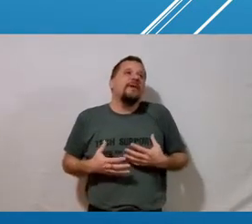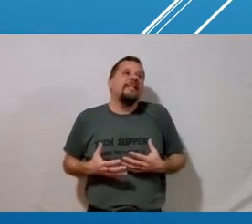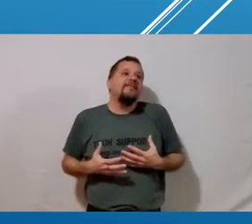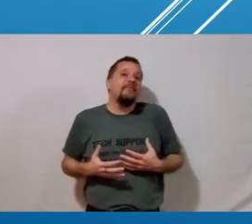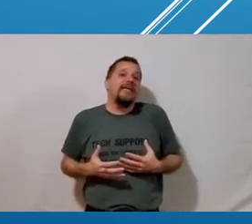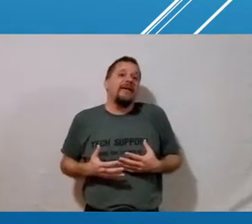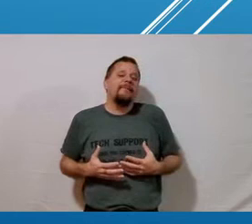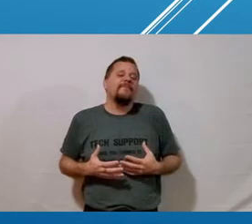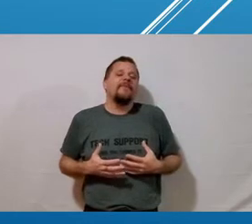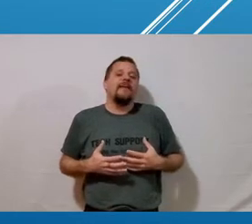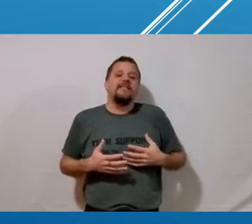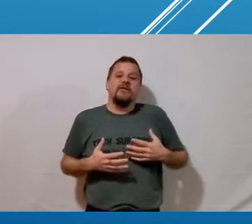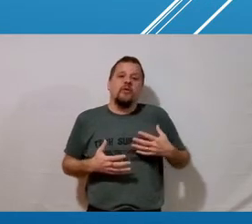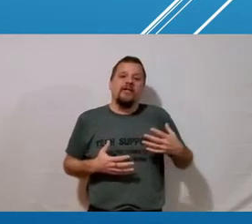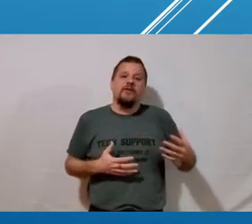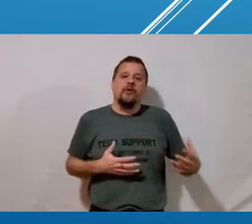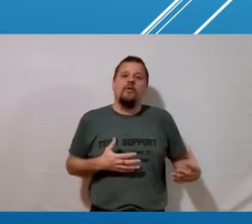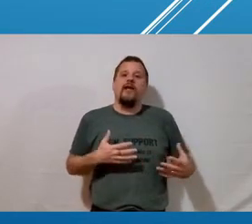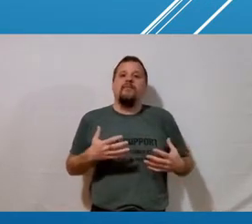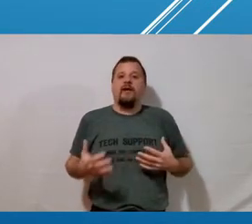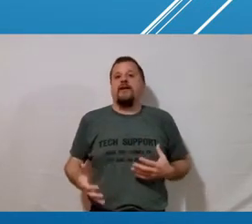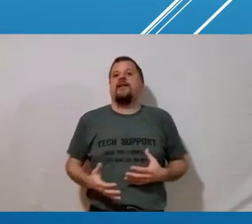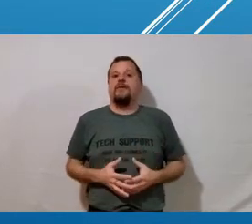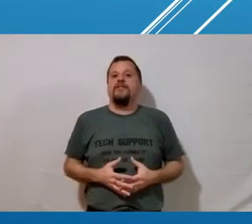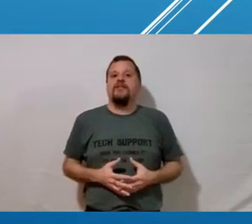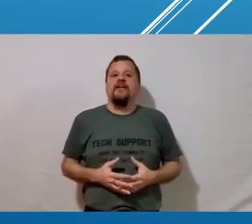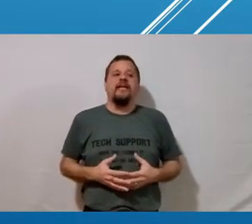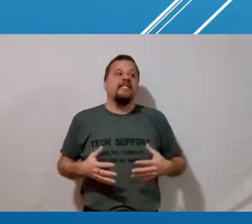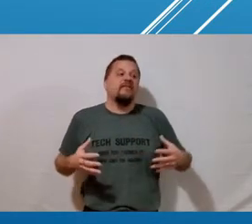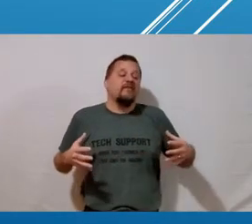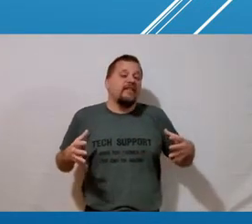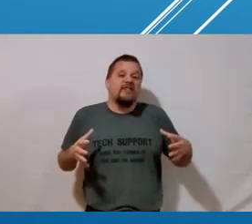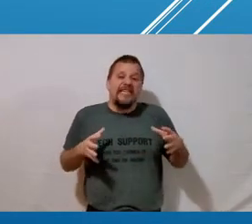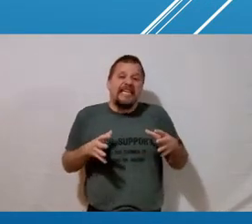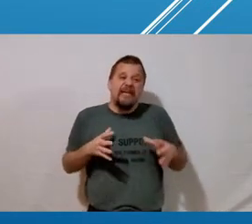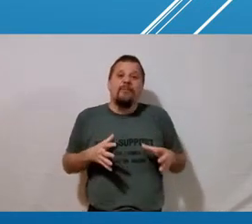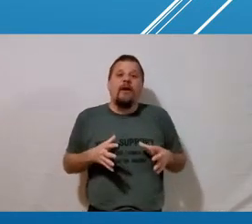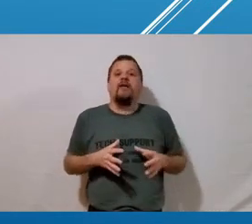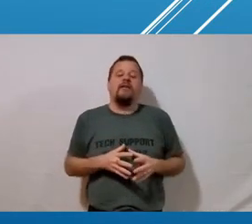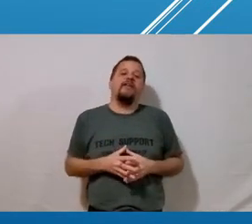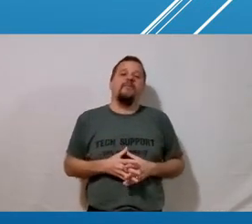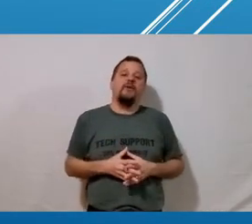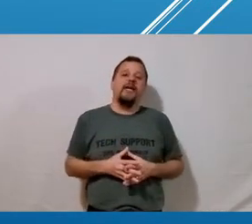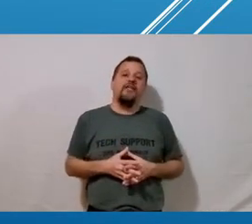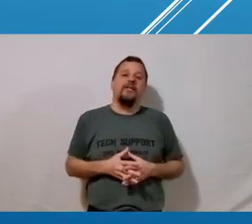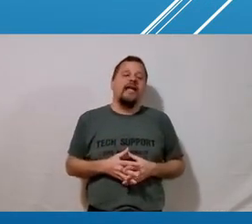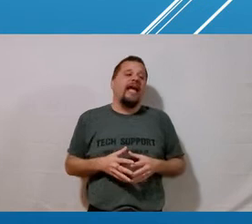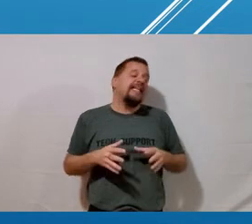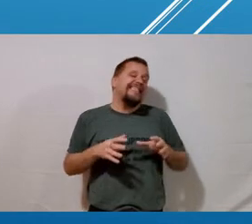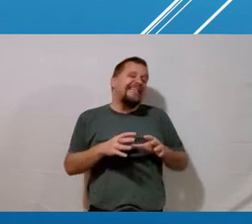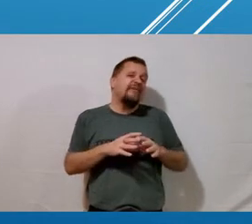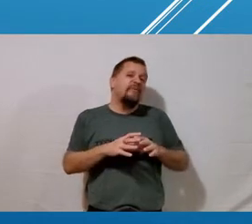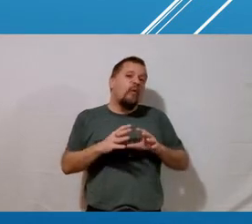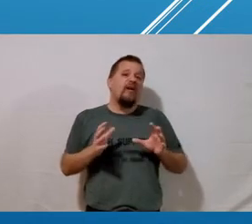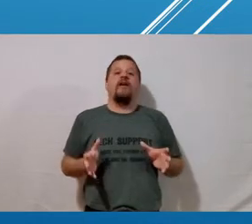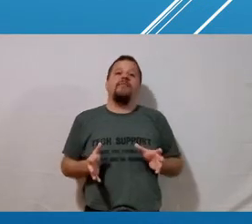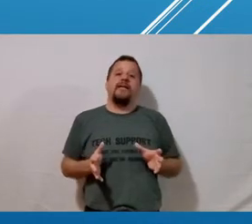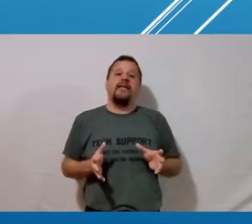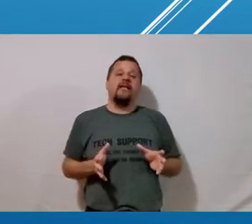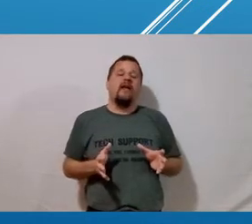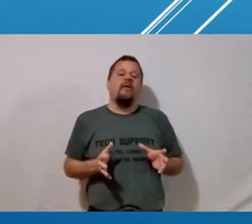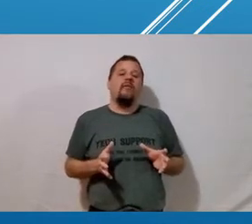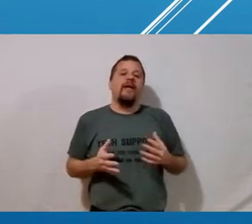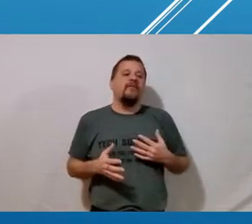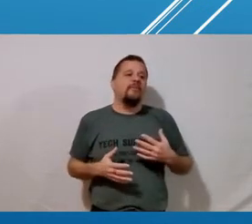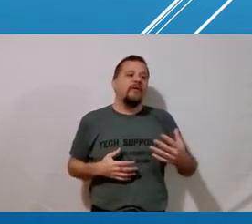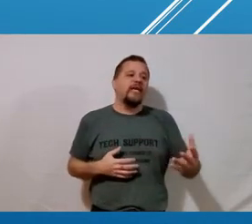forward so so a big thing for me is ignoring tone and body language it's it's a key part of the communication and it's even more